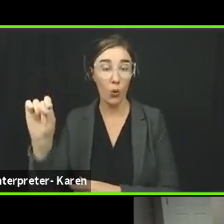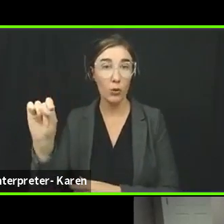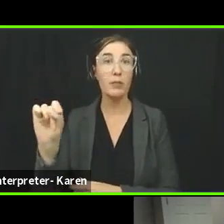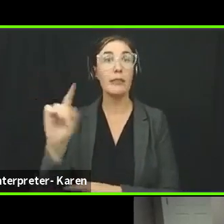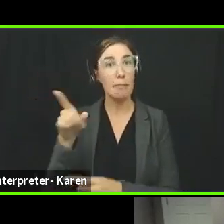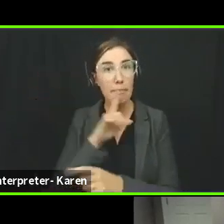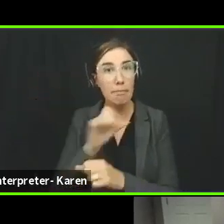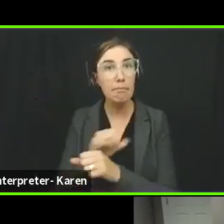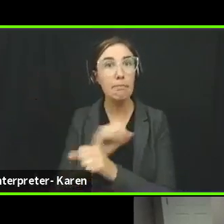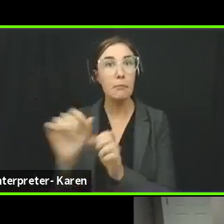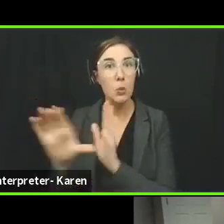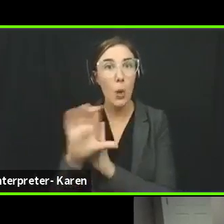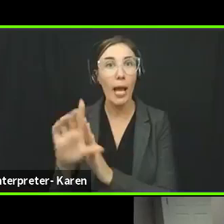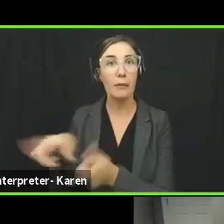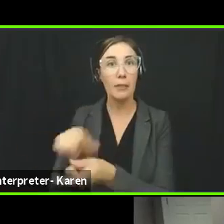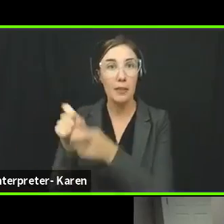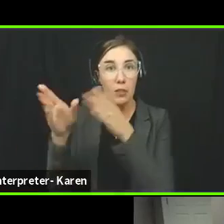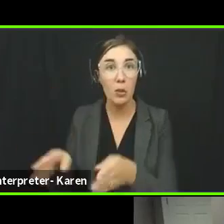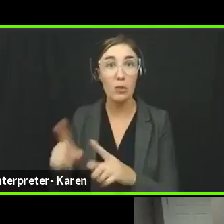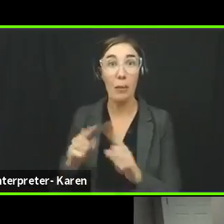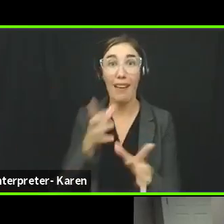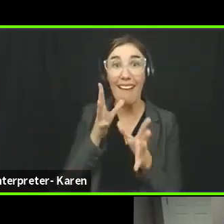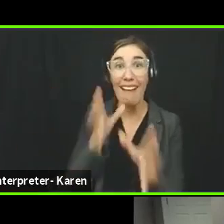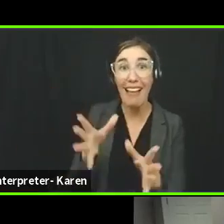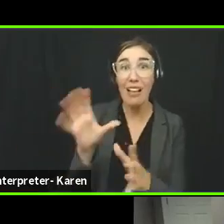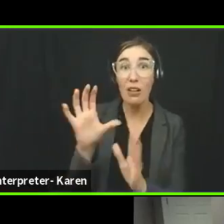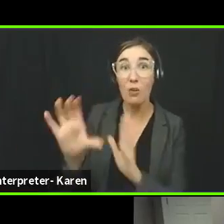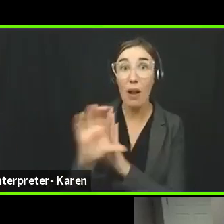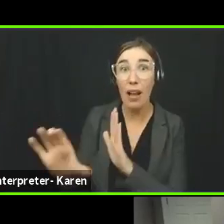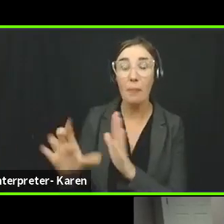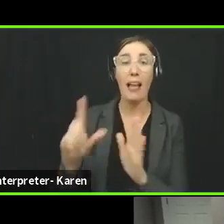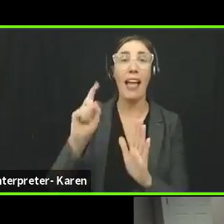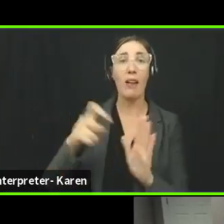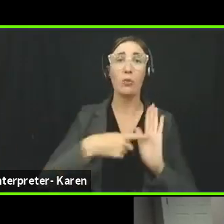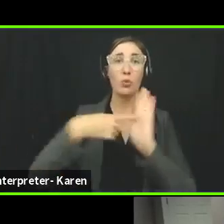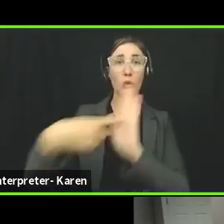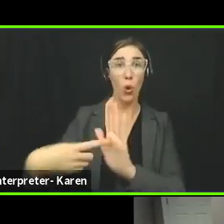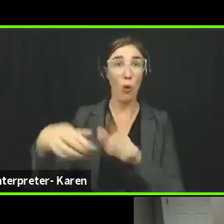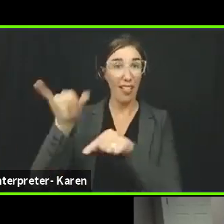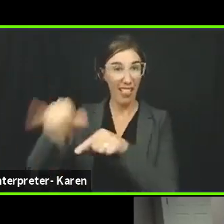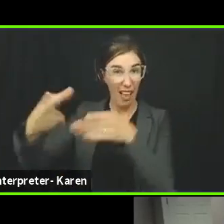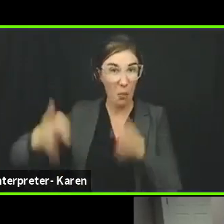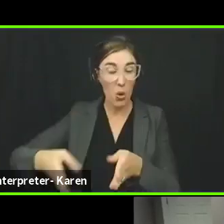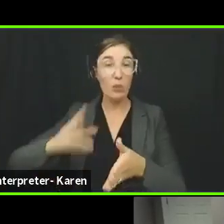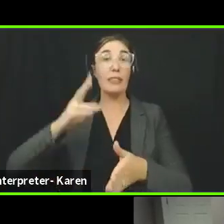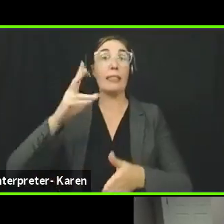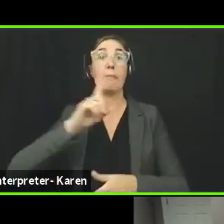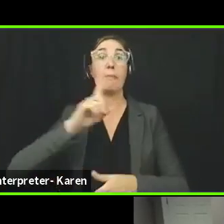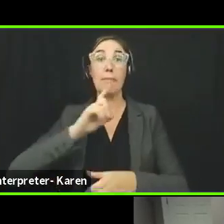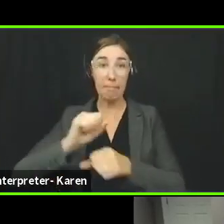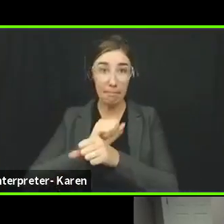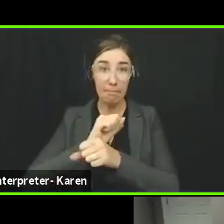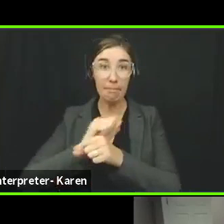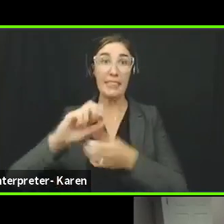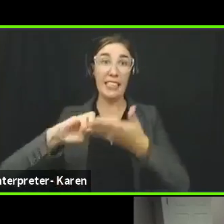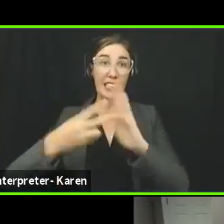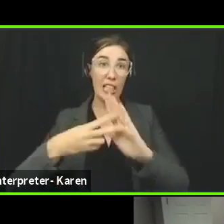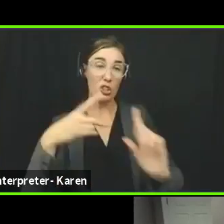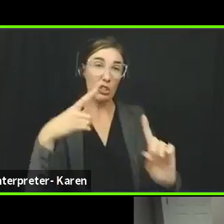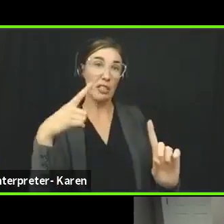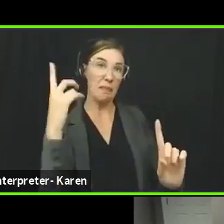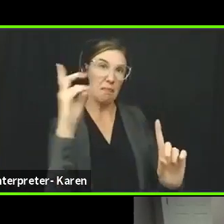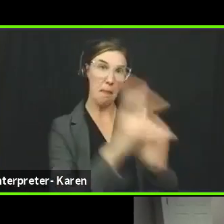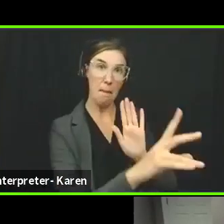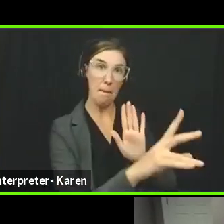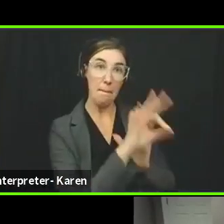But in these kinds of cases, we also have to demonstrate that the perpetrator intentionally selected or intentionally